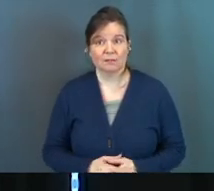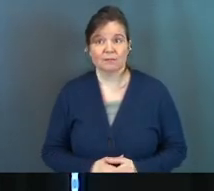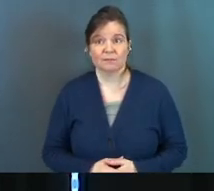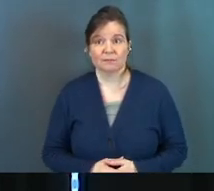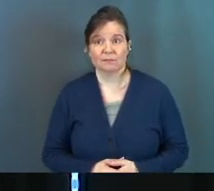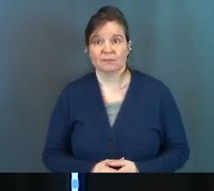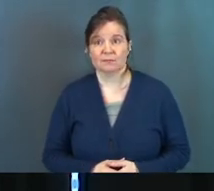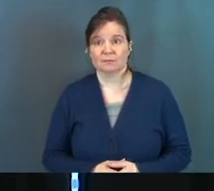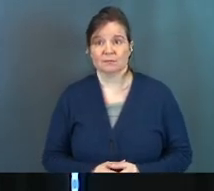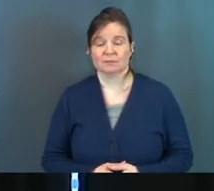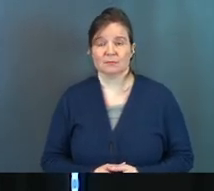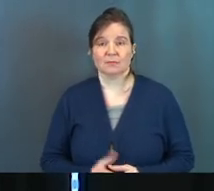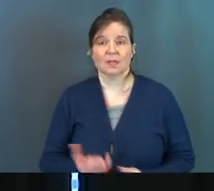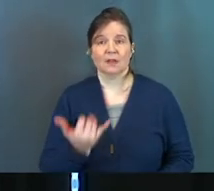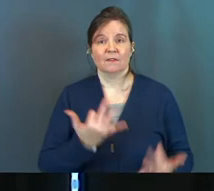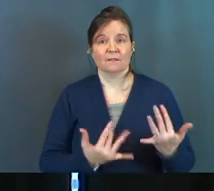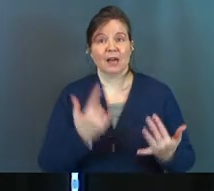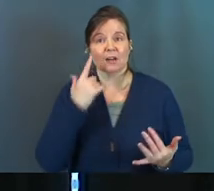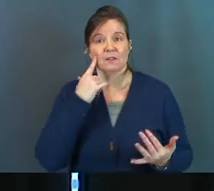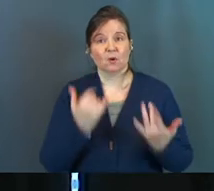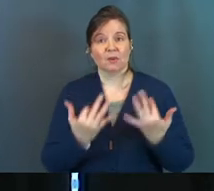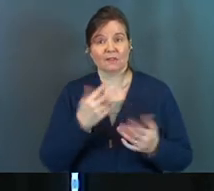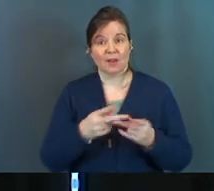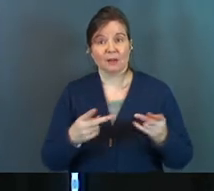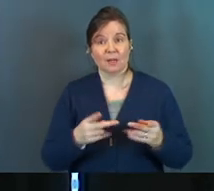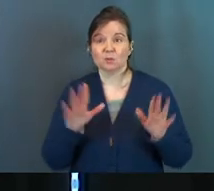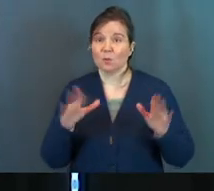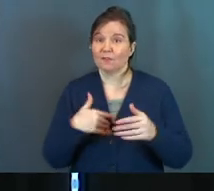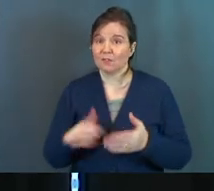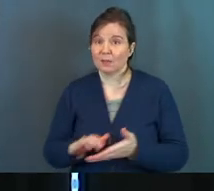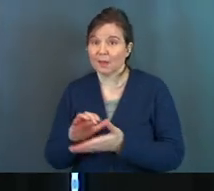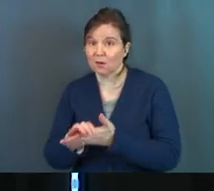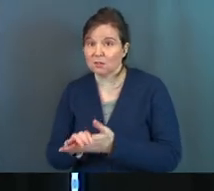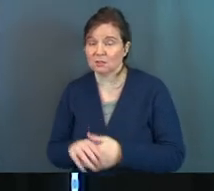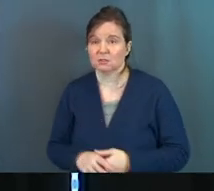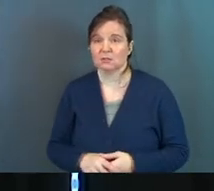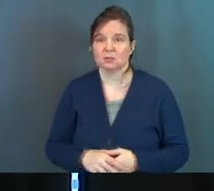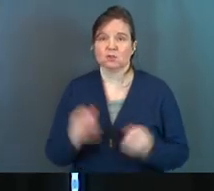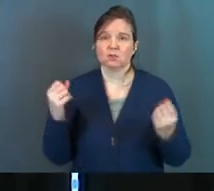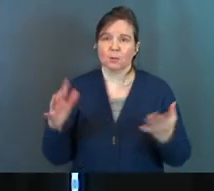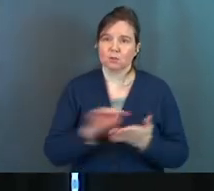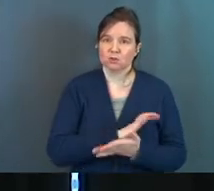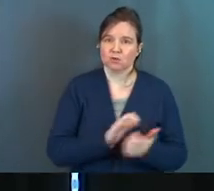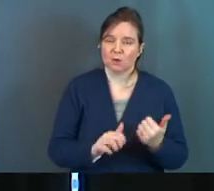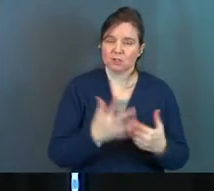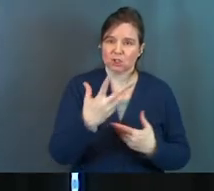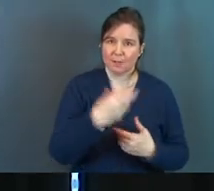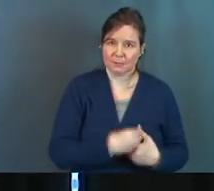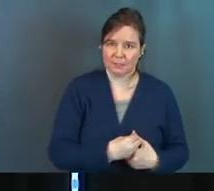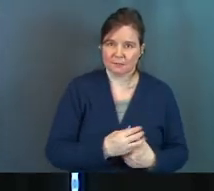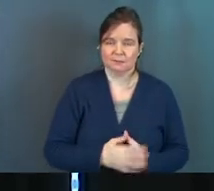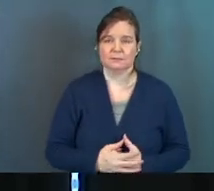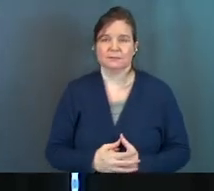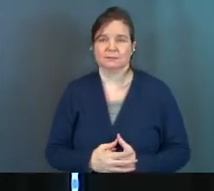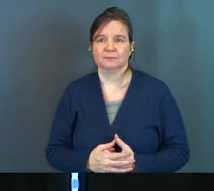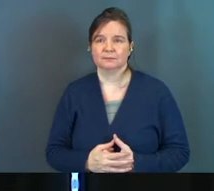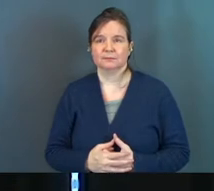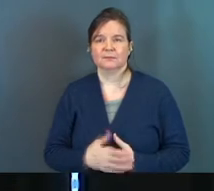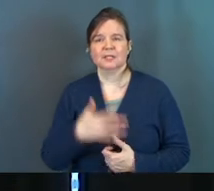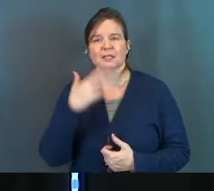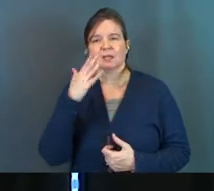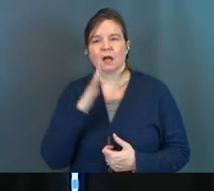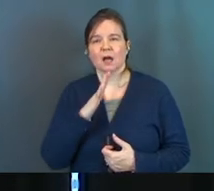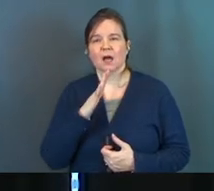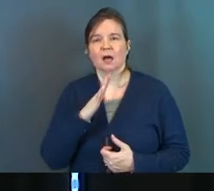Fire for the fireplace. It's wonderful in marriage. So much destruction comes in. Oh,